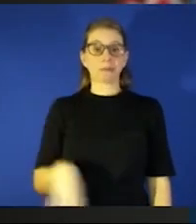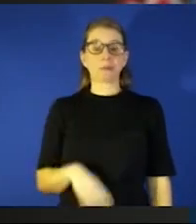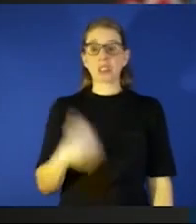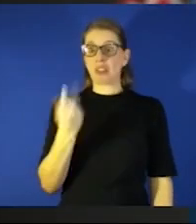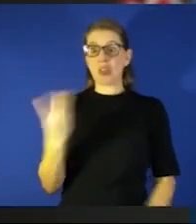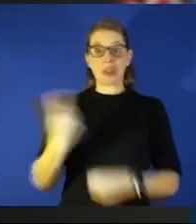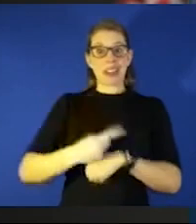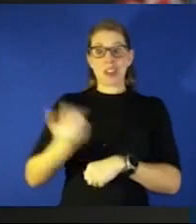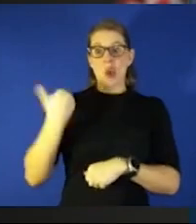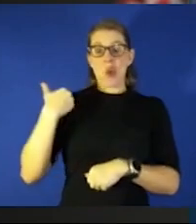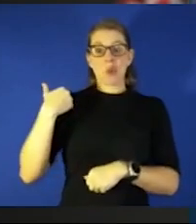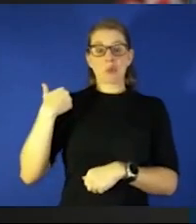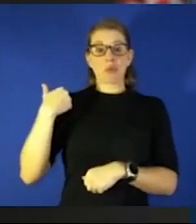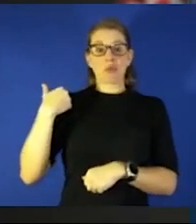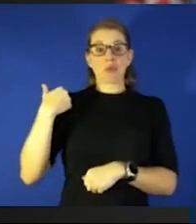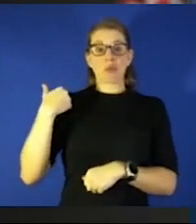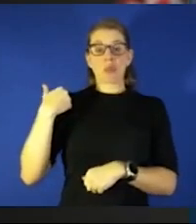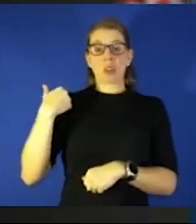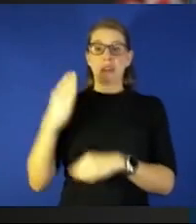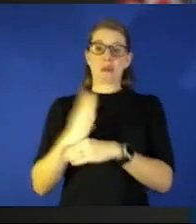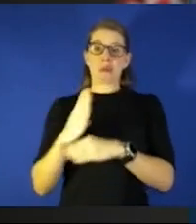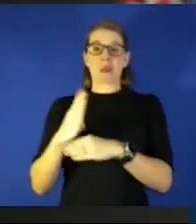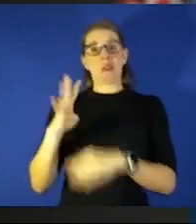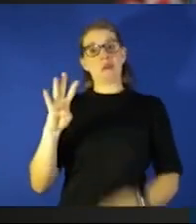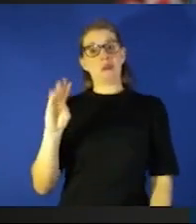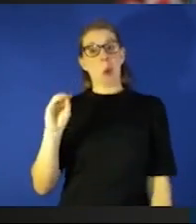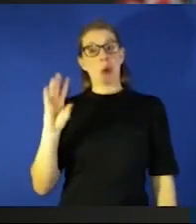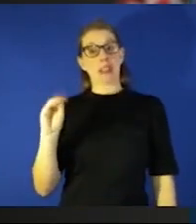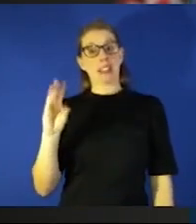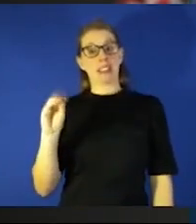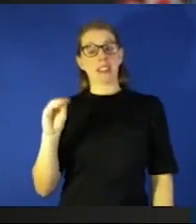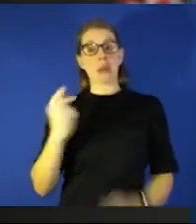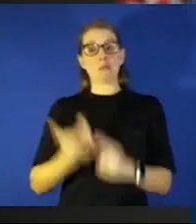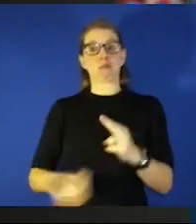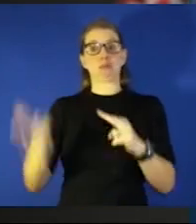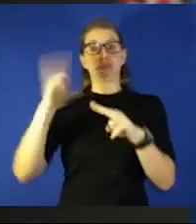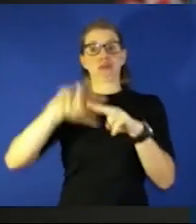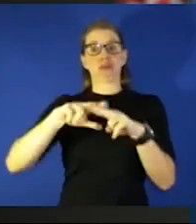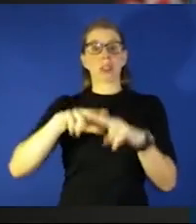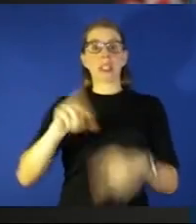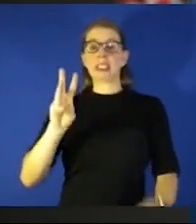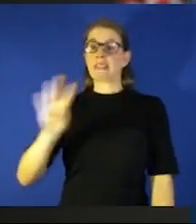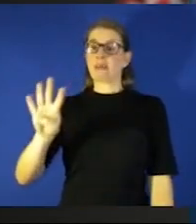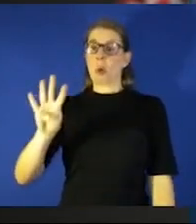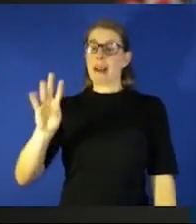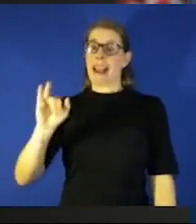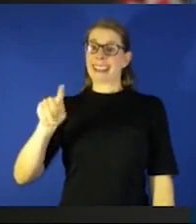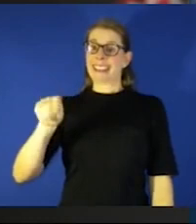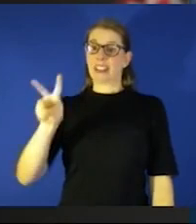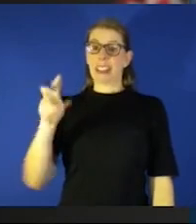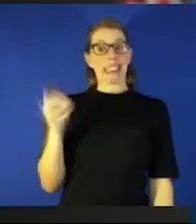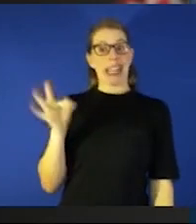we were at high 40s so we've gone up considerably of those 64 active infections 19 are in the ICU 14